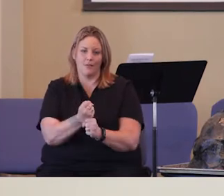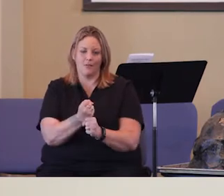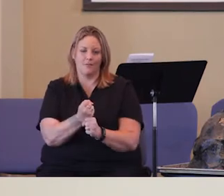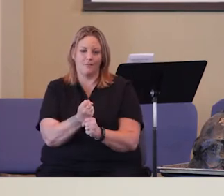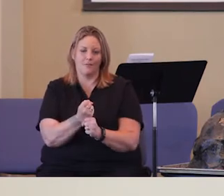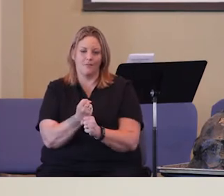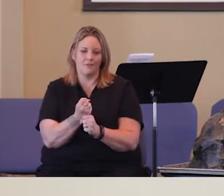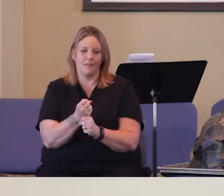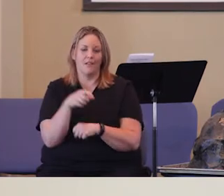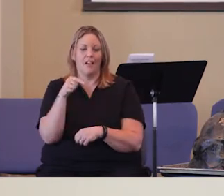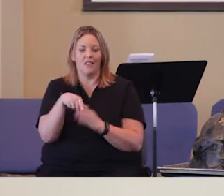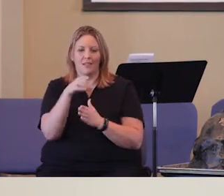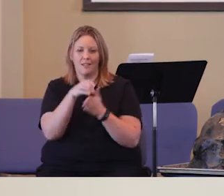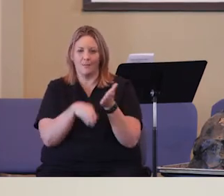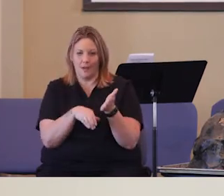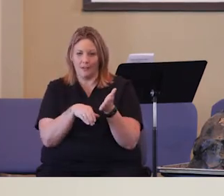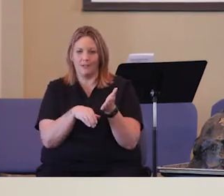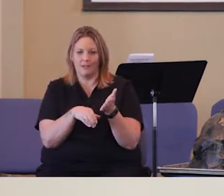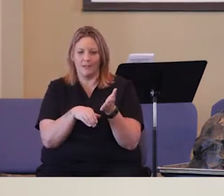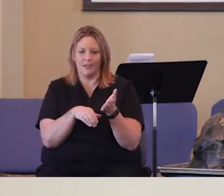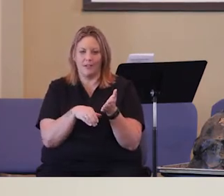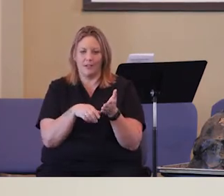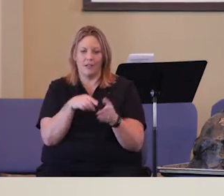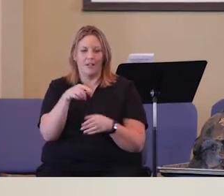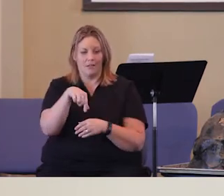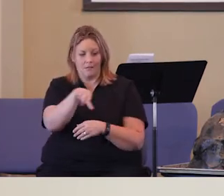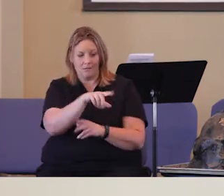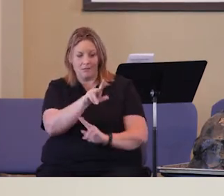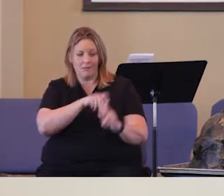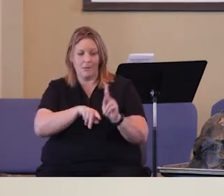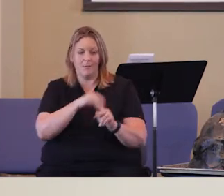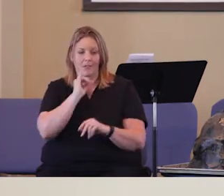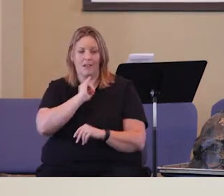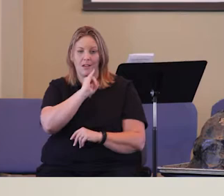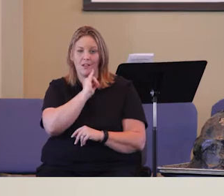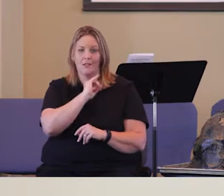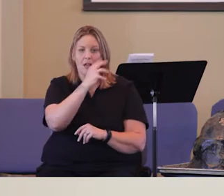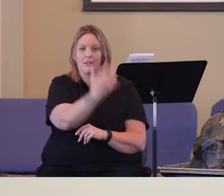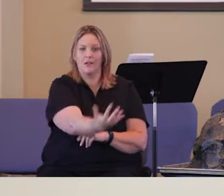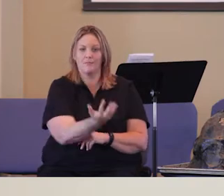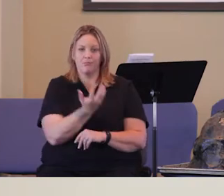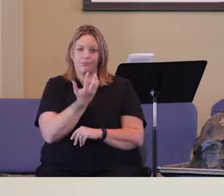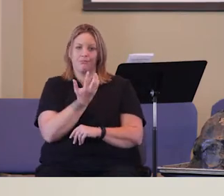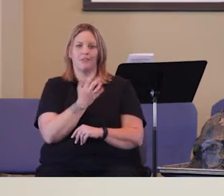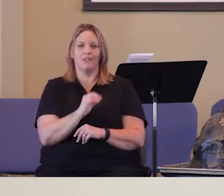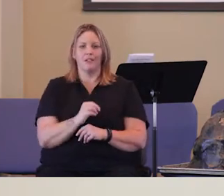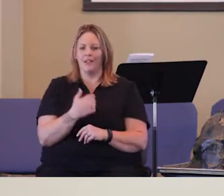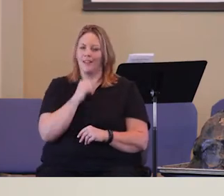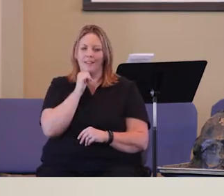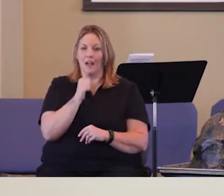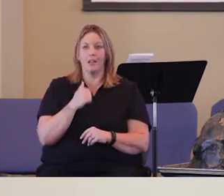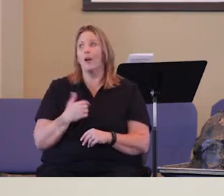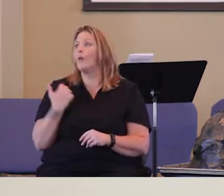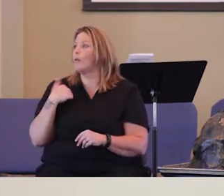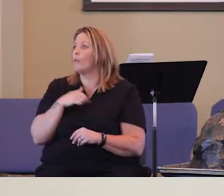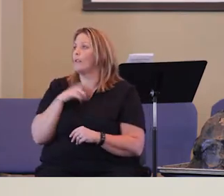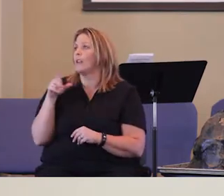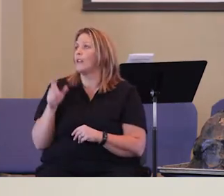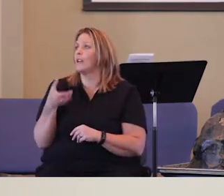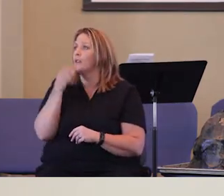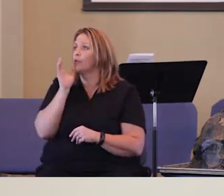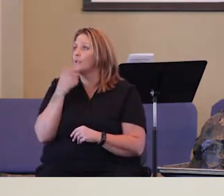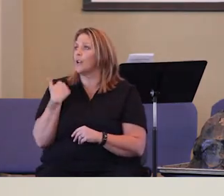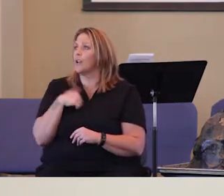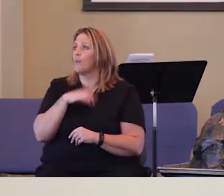I mean, in this very passage, they're coming to him, not like, oh, we need a drink, we're